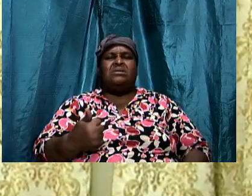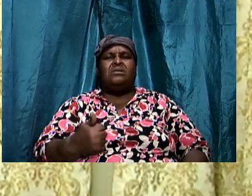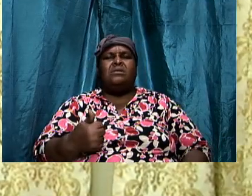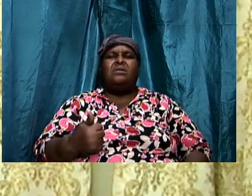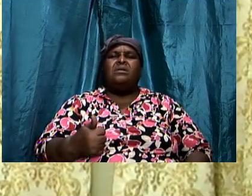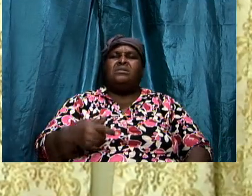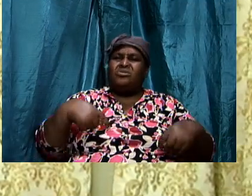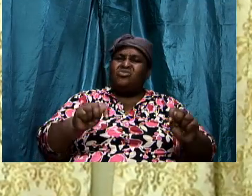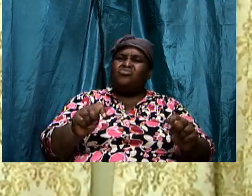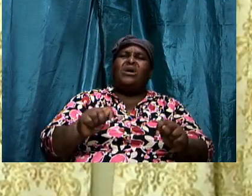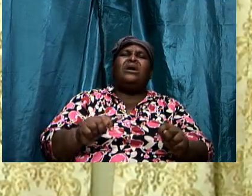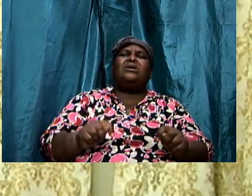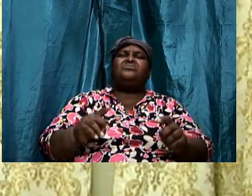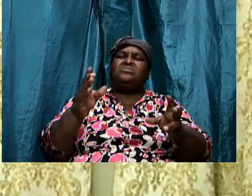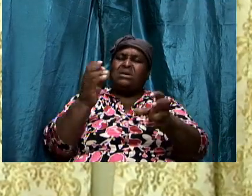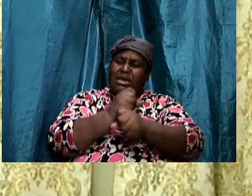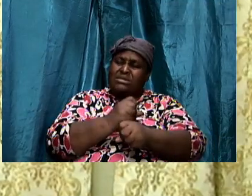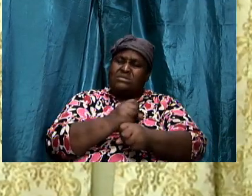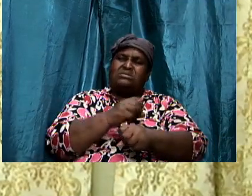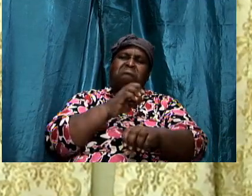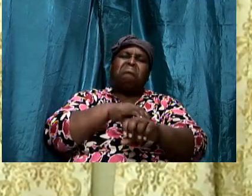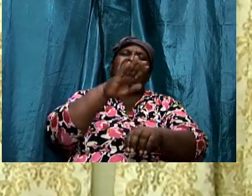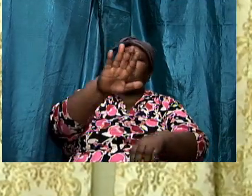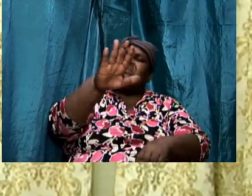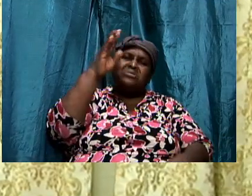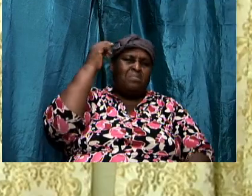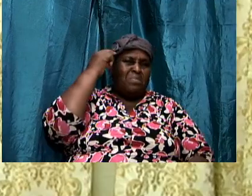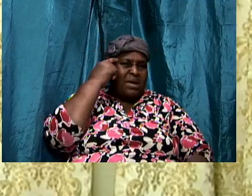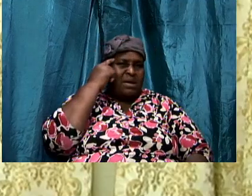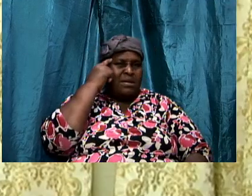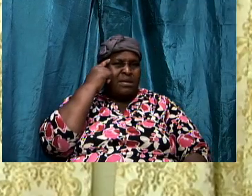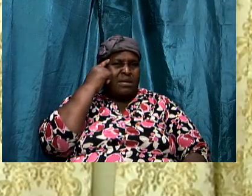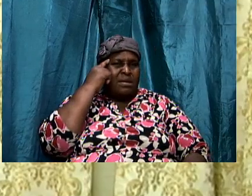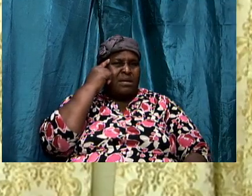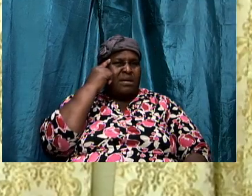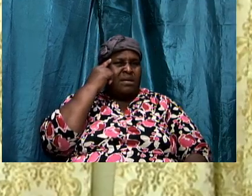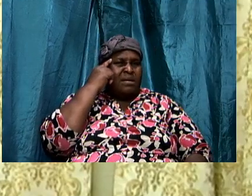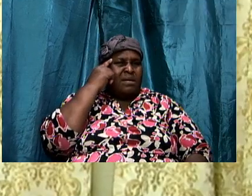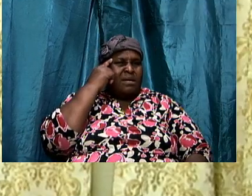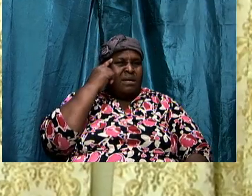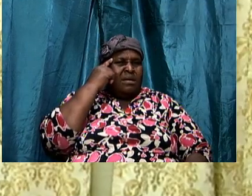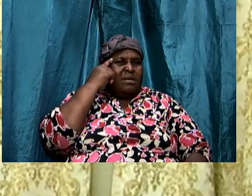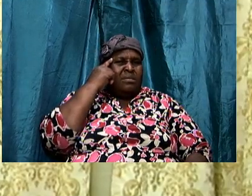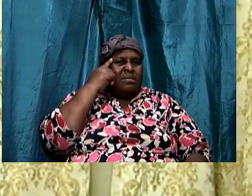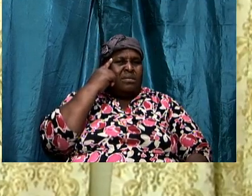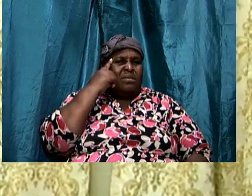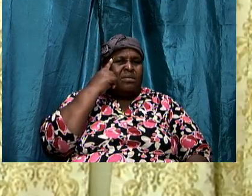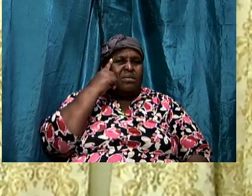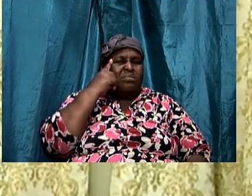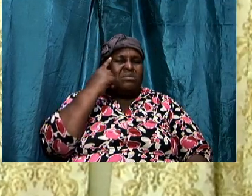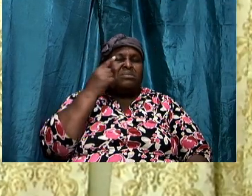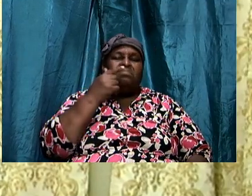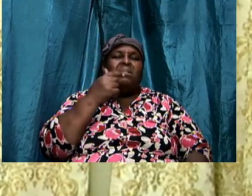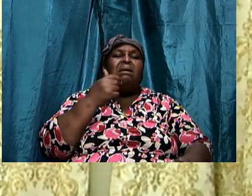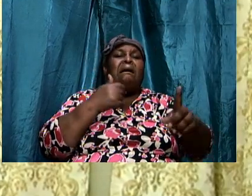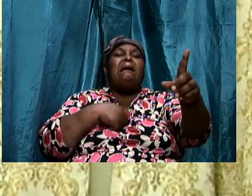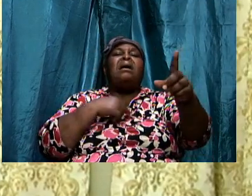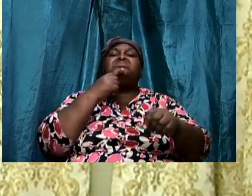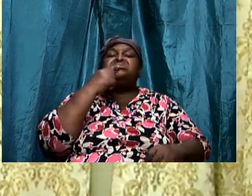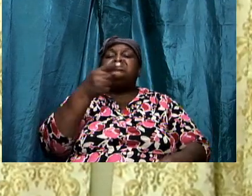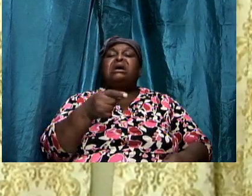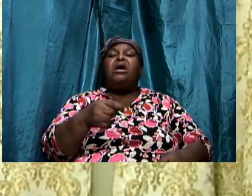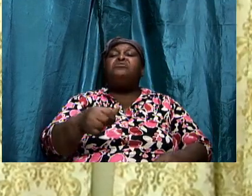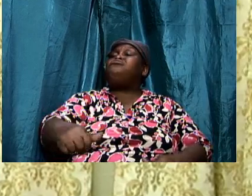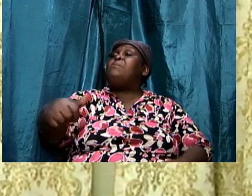mind but i challenge every well-thinking child of god to rebuke and reject